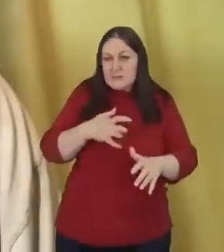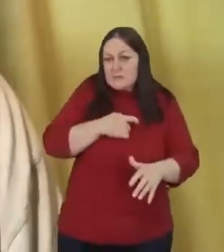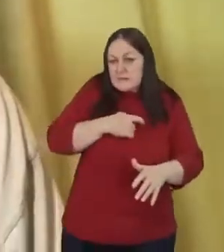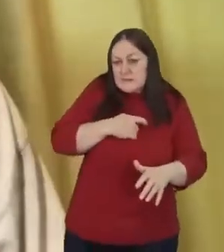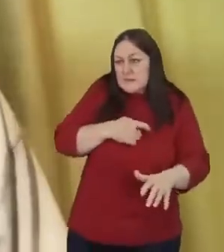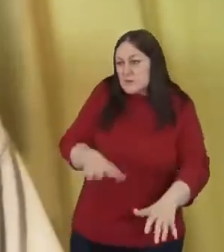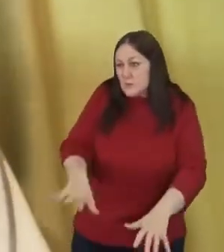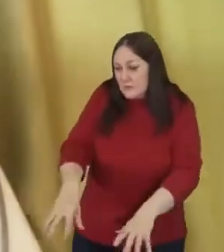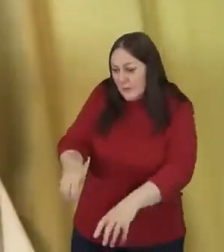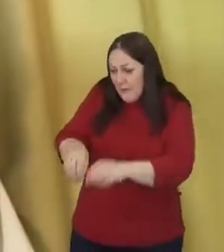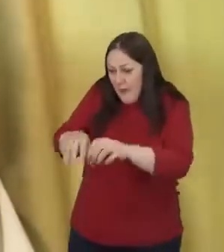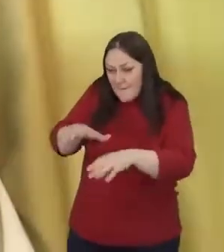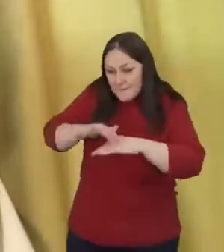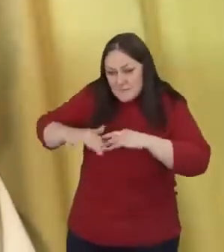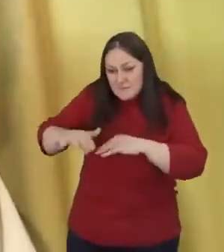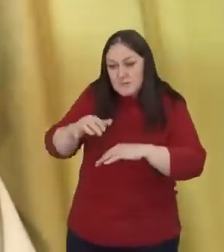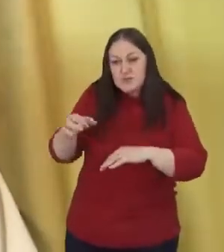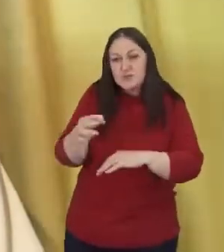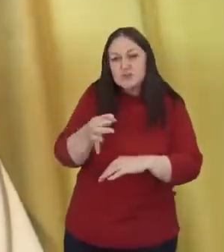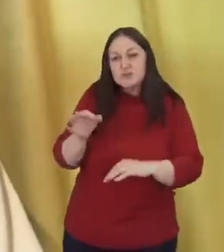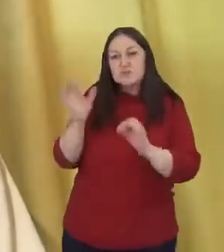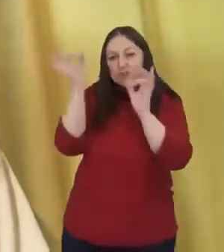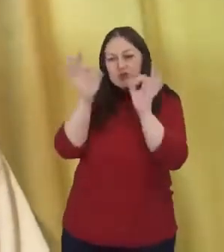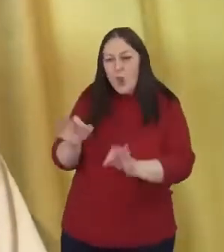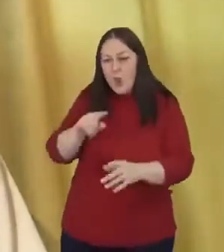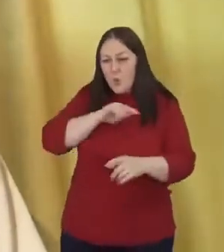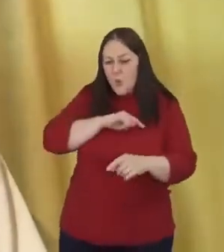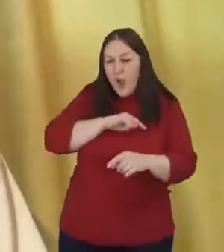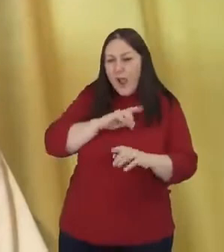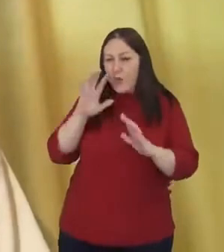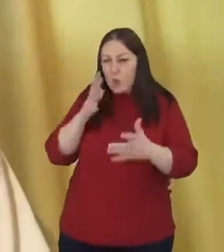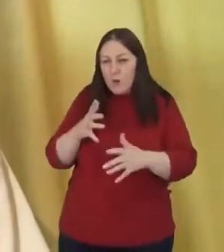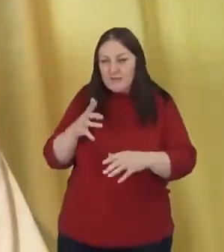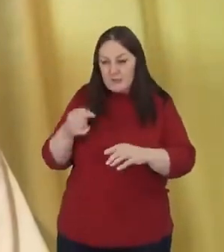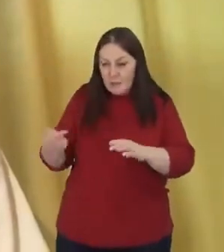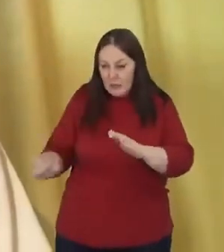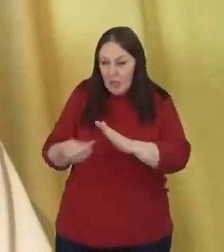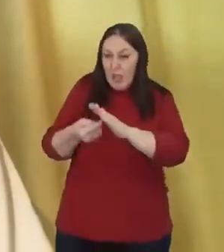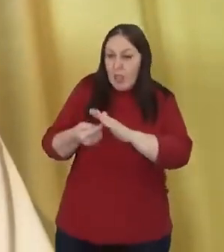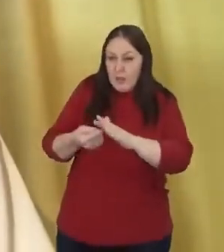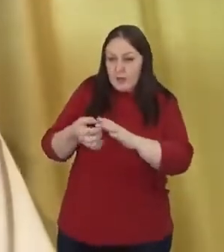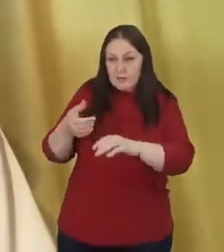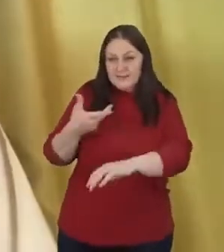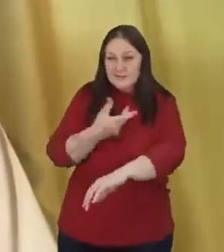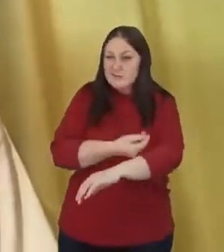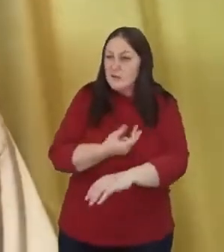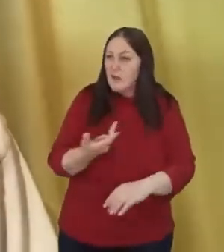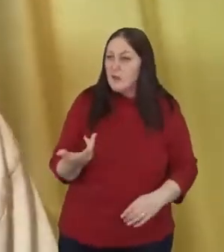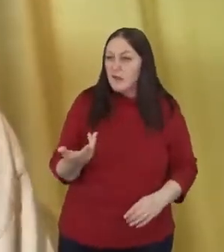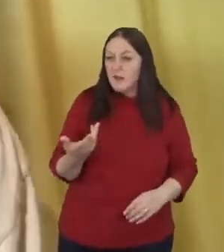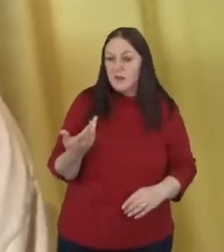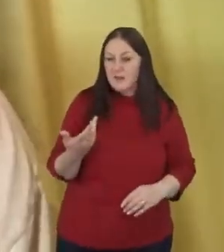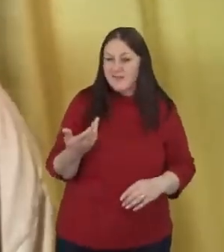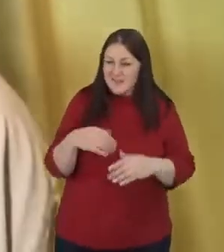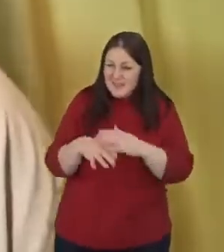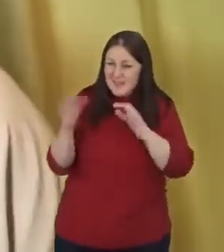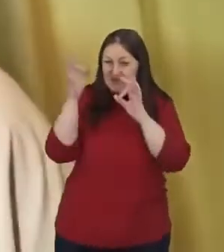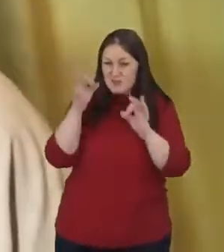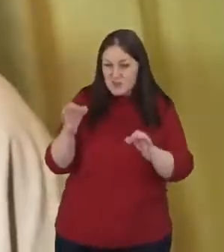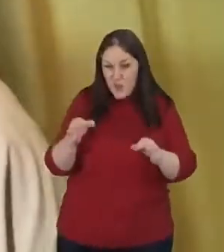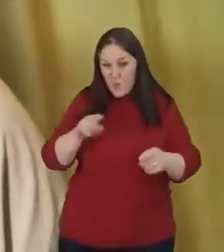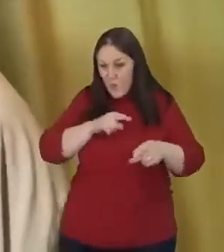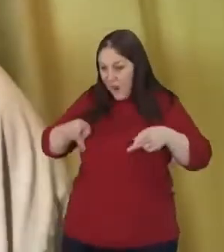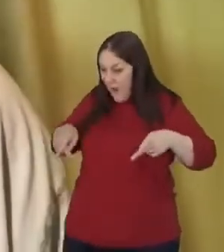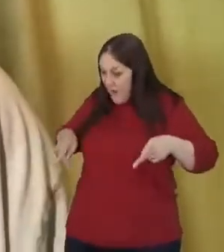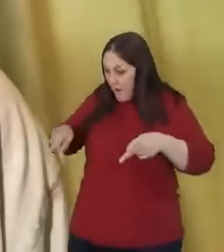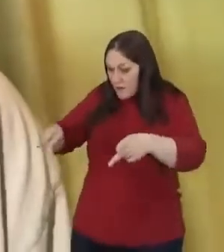in the snow. And we've had needles that just are on the sidewalk. So we just got